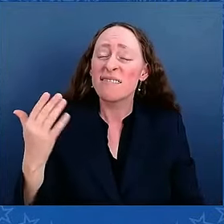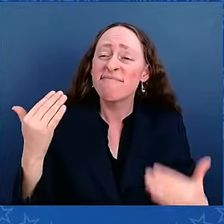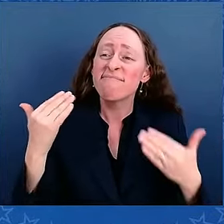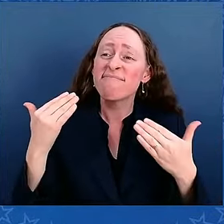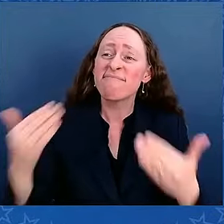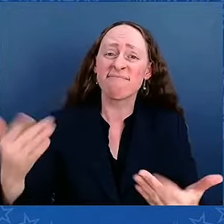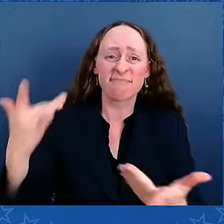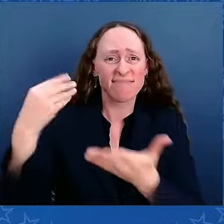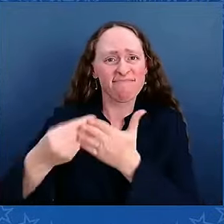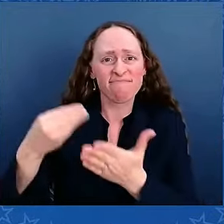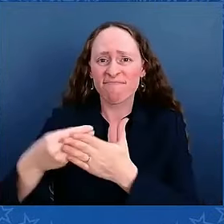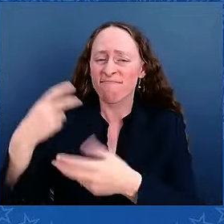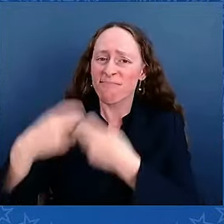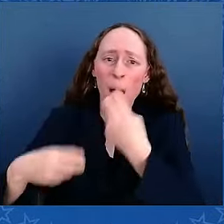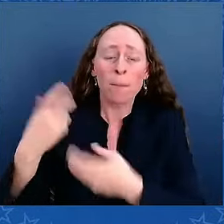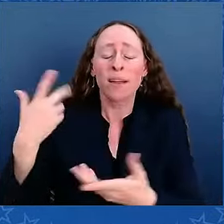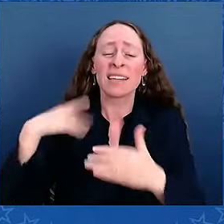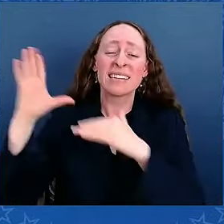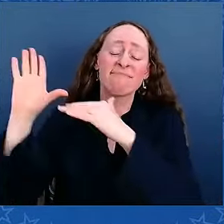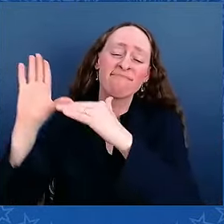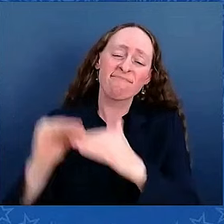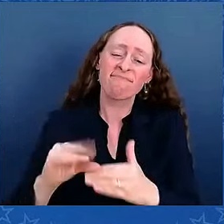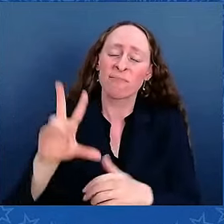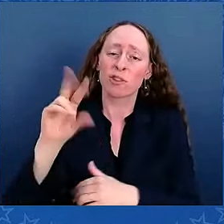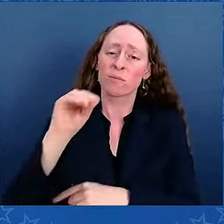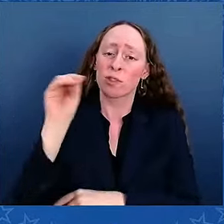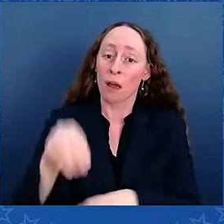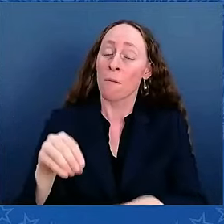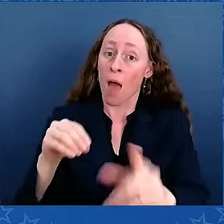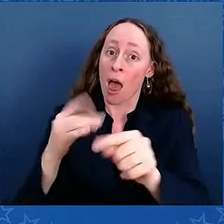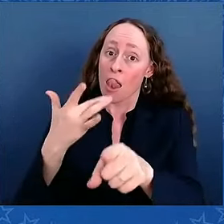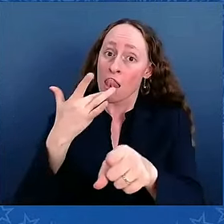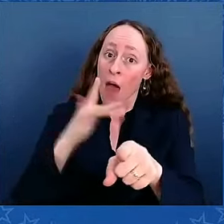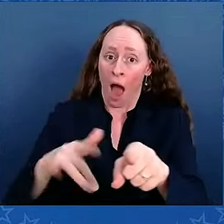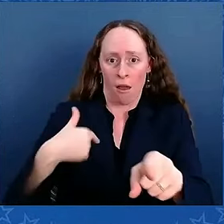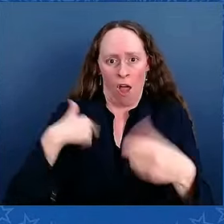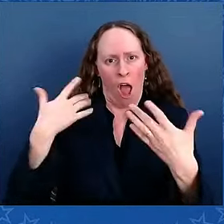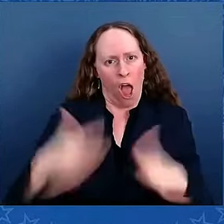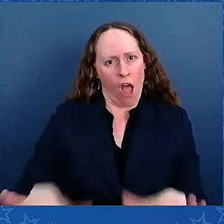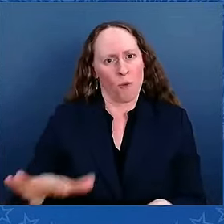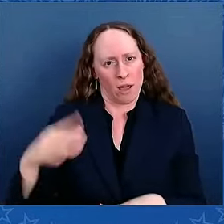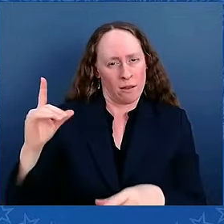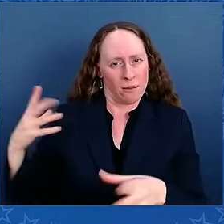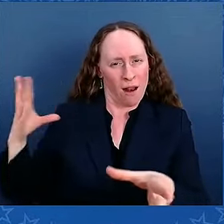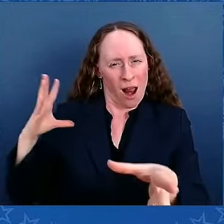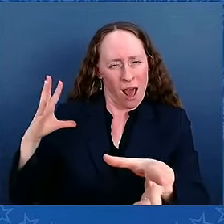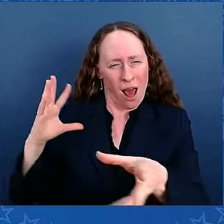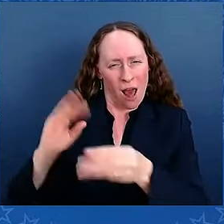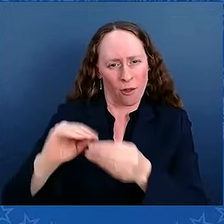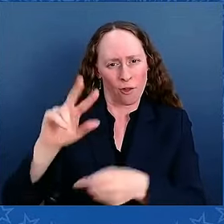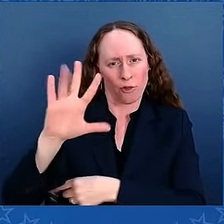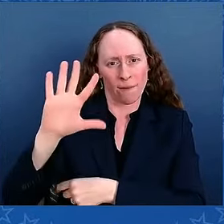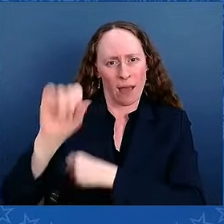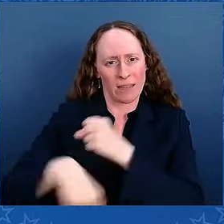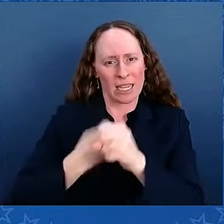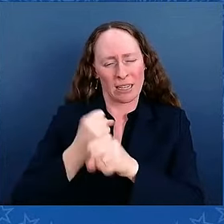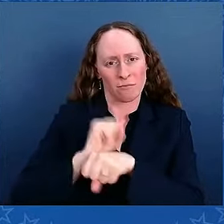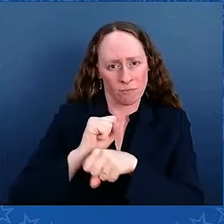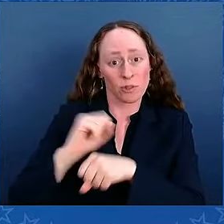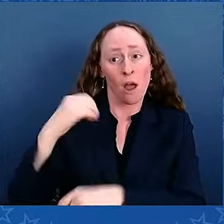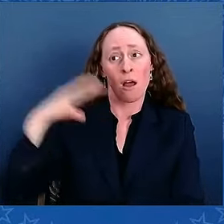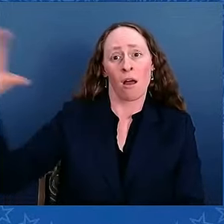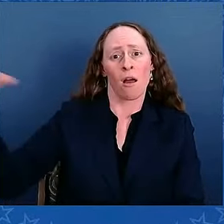years paying into the pension. And I left there. So I was getting $3,500 a month, which was a nice